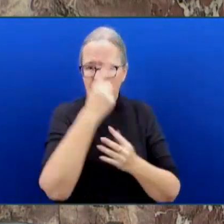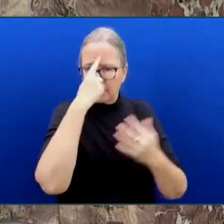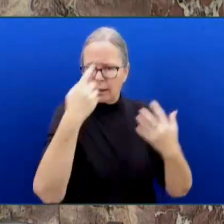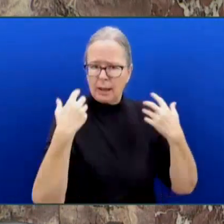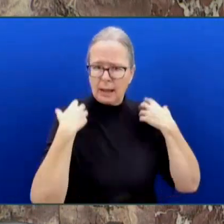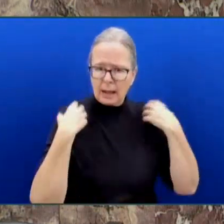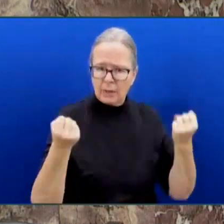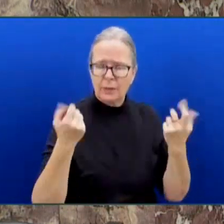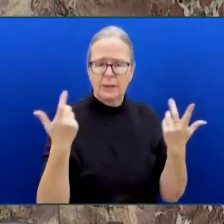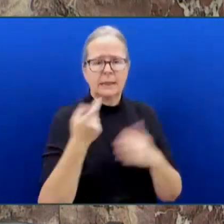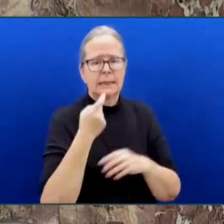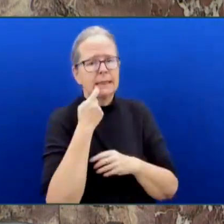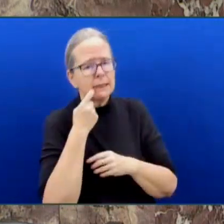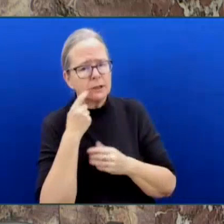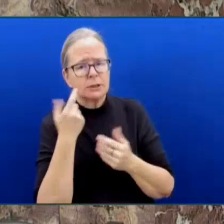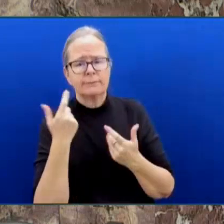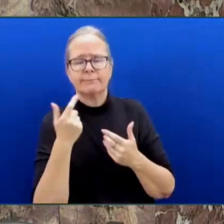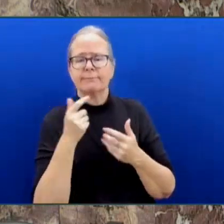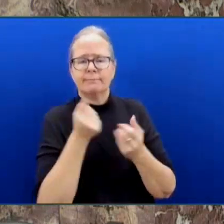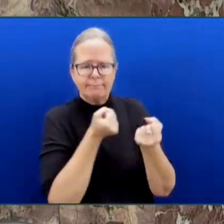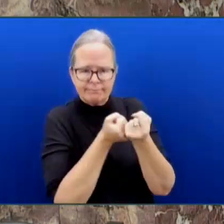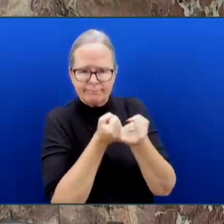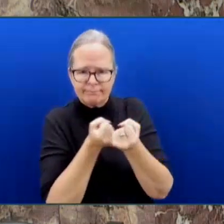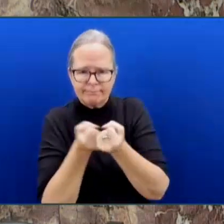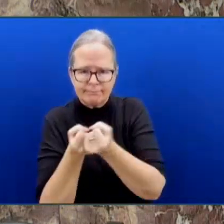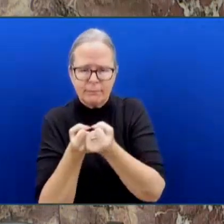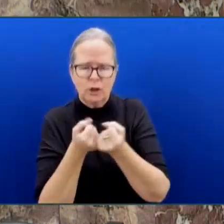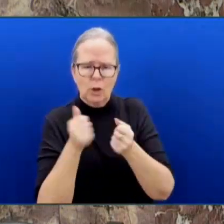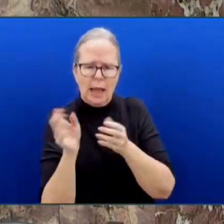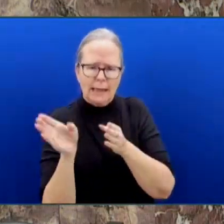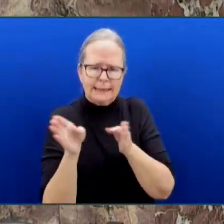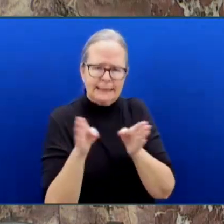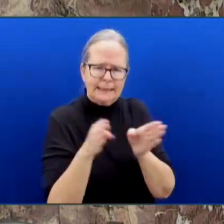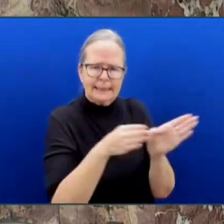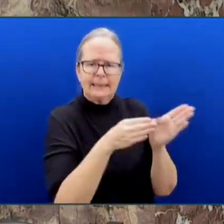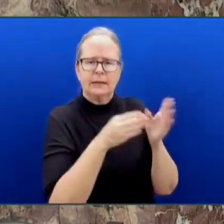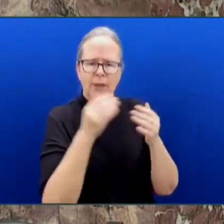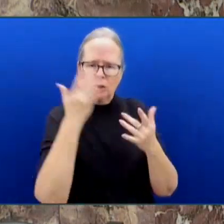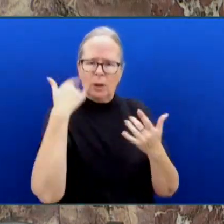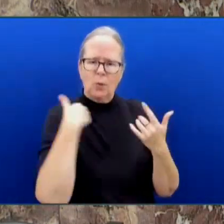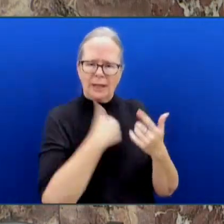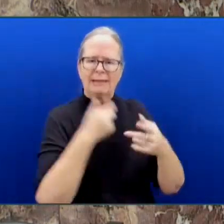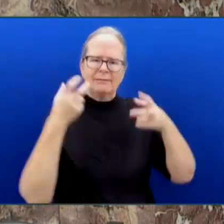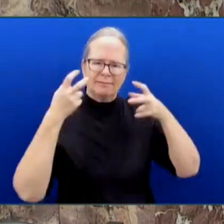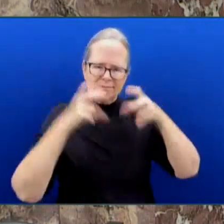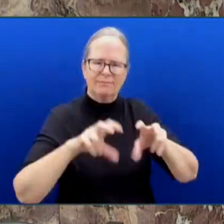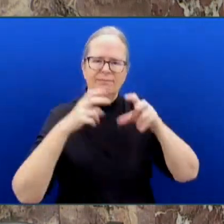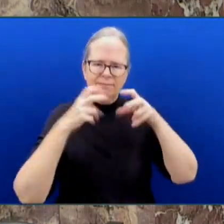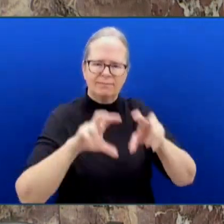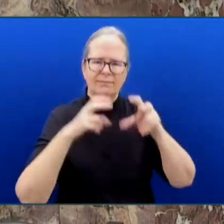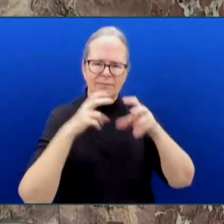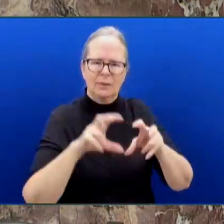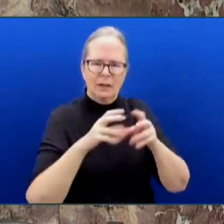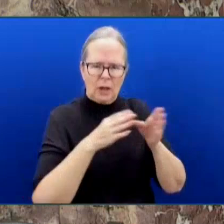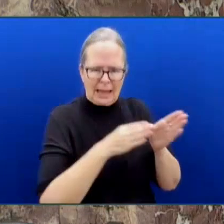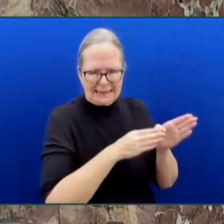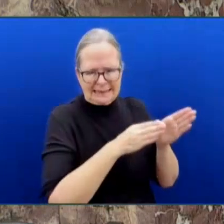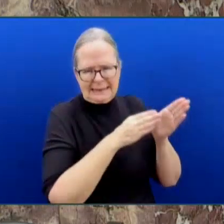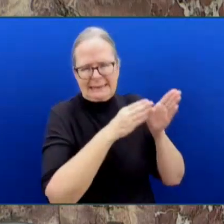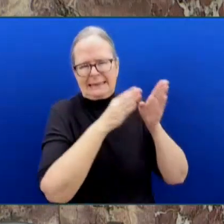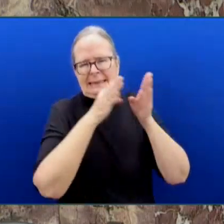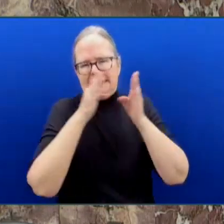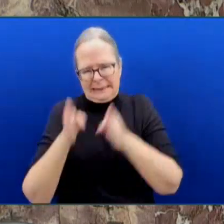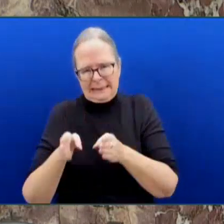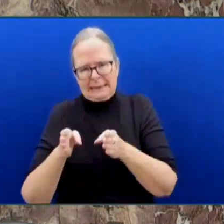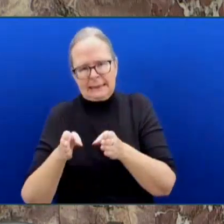we have spent so much investing in upstream supports, massively expanding access to primary and mental health care through